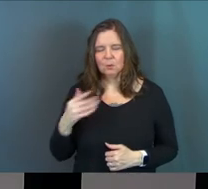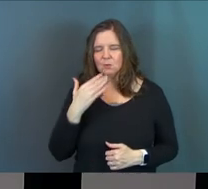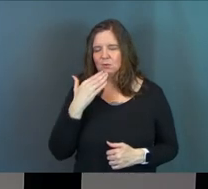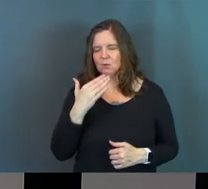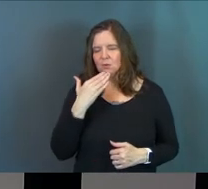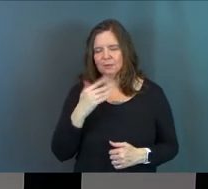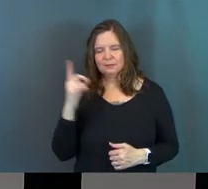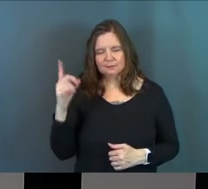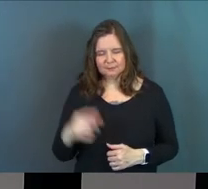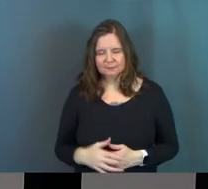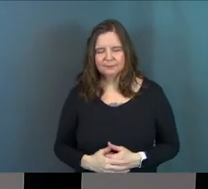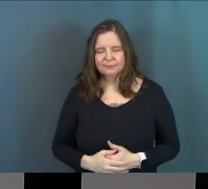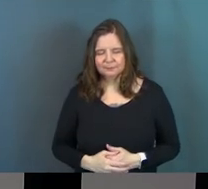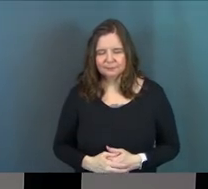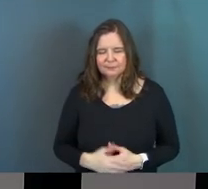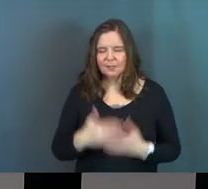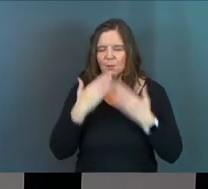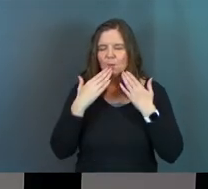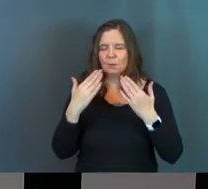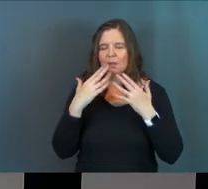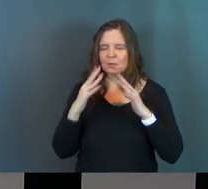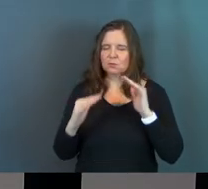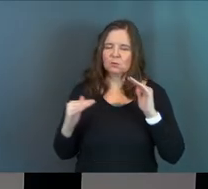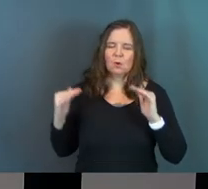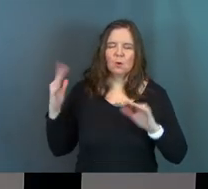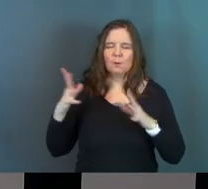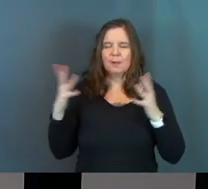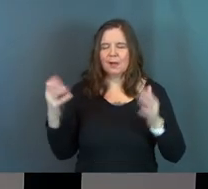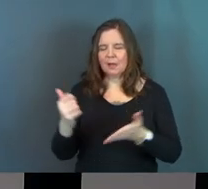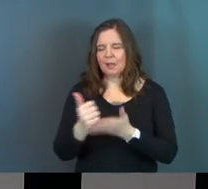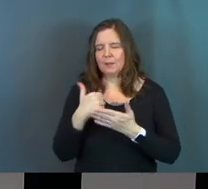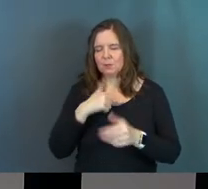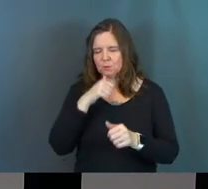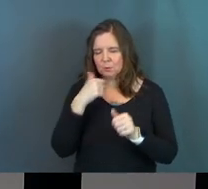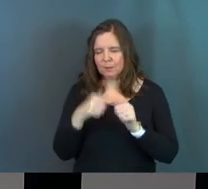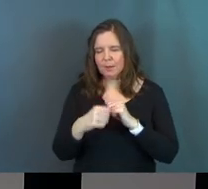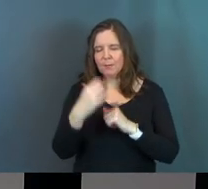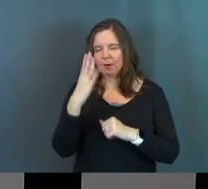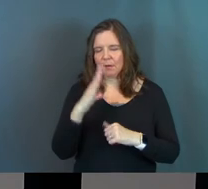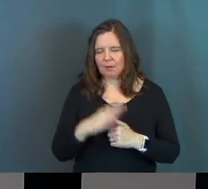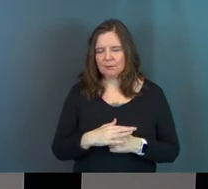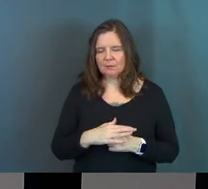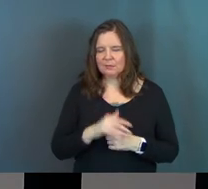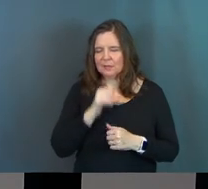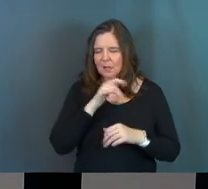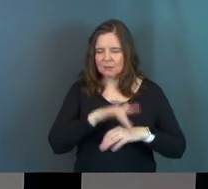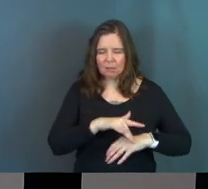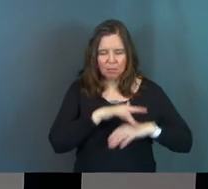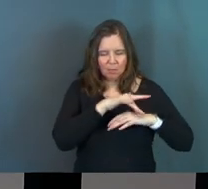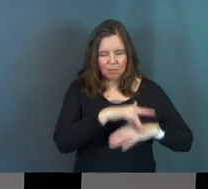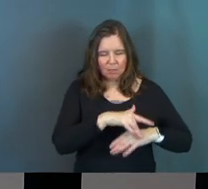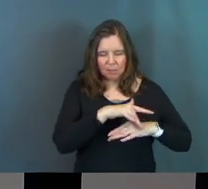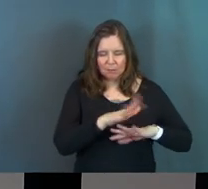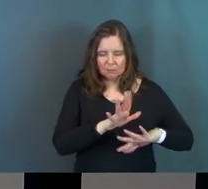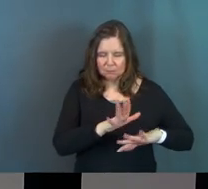are so, so good. And we thank you so much. Help us to remember, God, not to dwell,